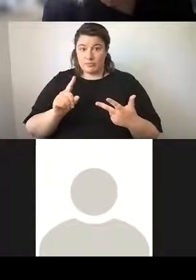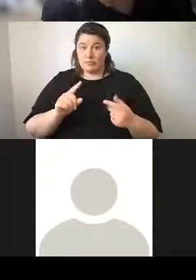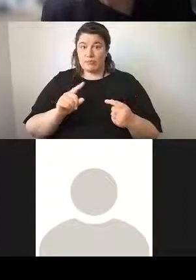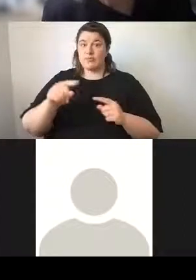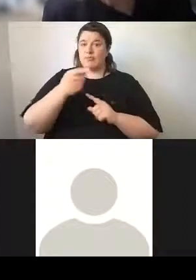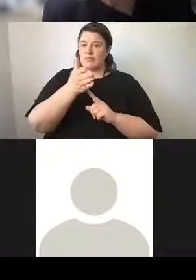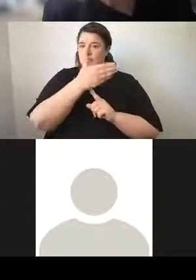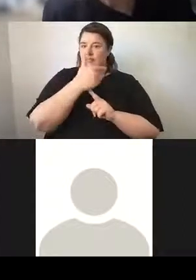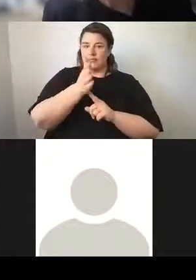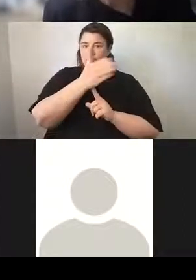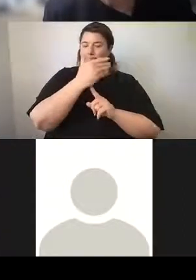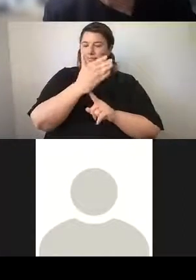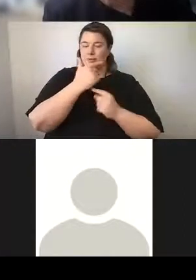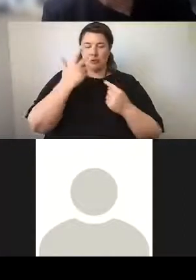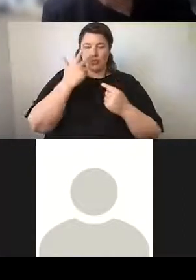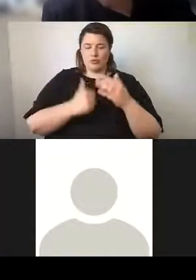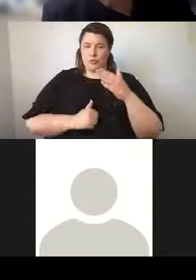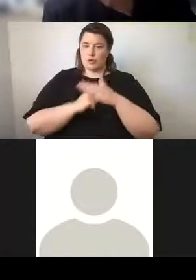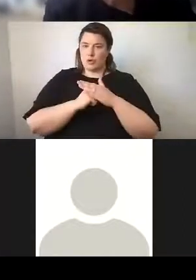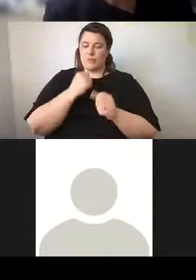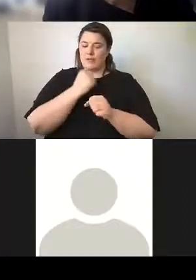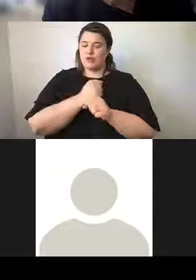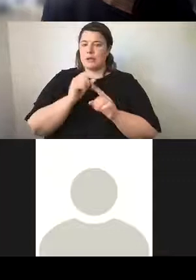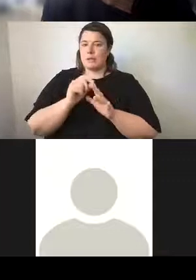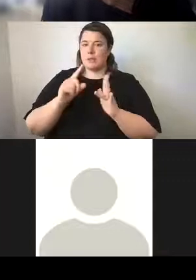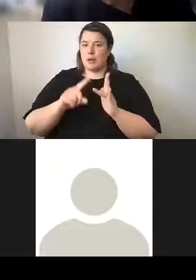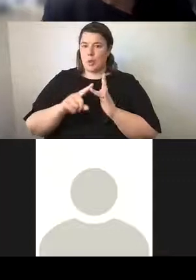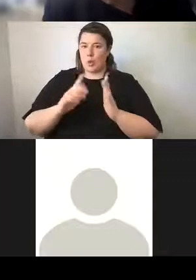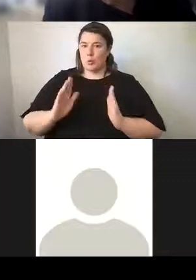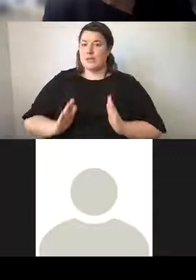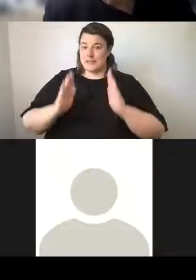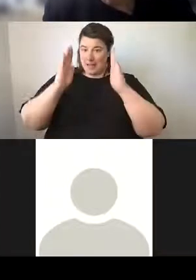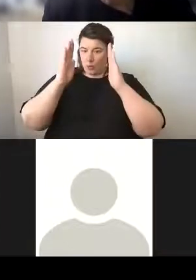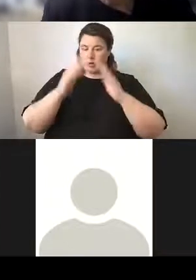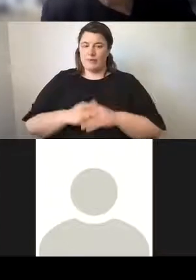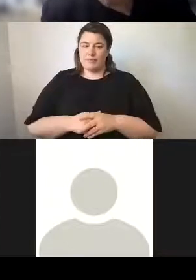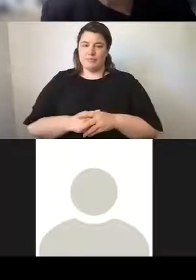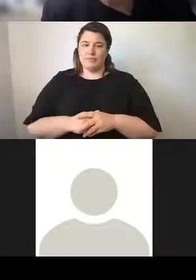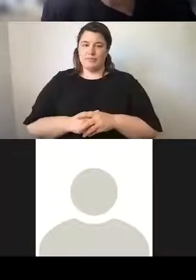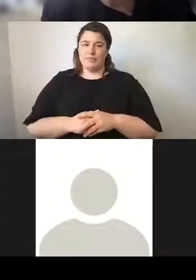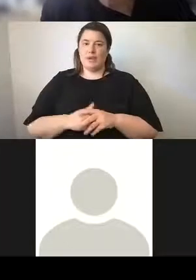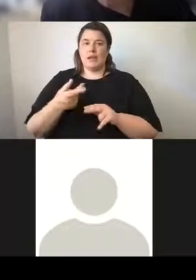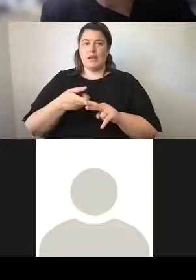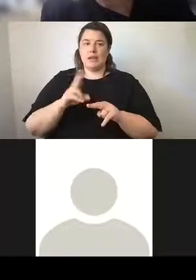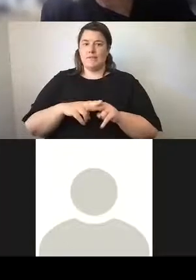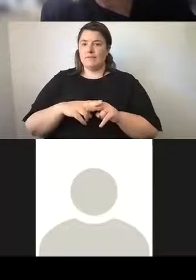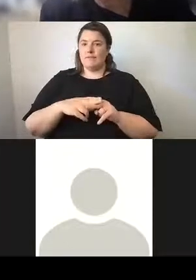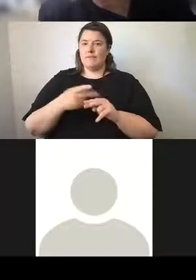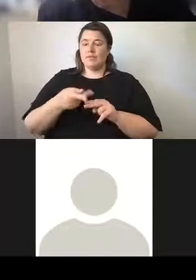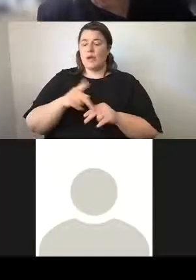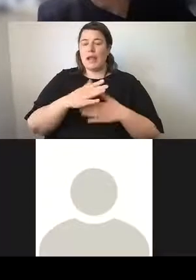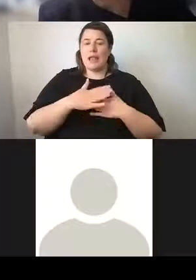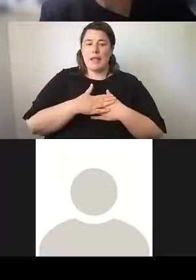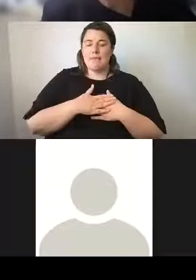flown from the top of the GPO tower when the mail steamers were arriving. So if you had loved ones and